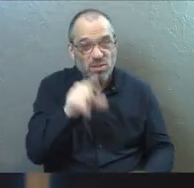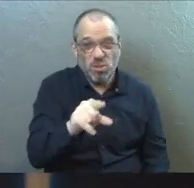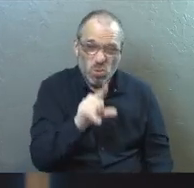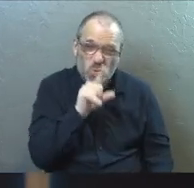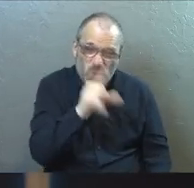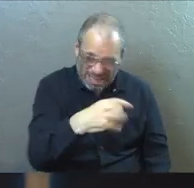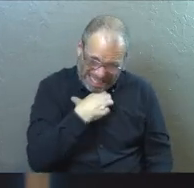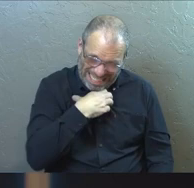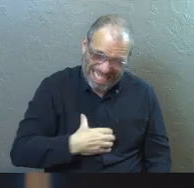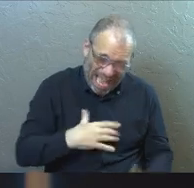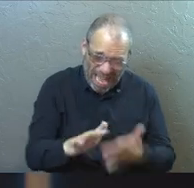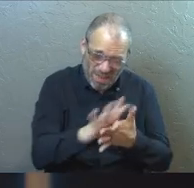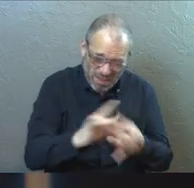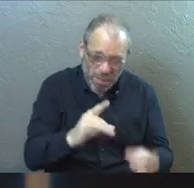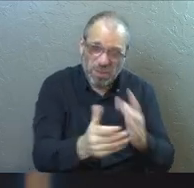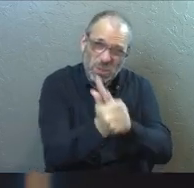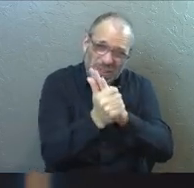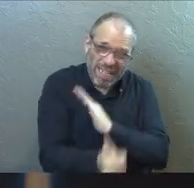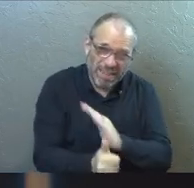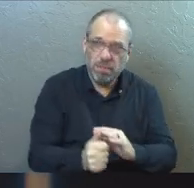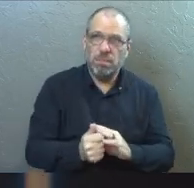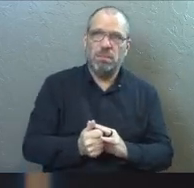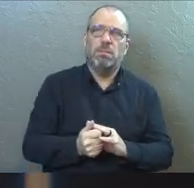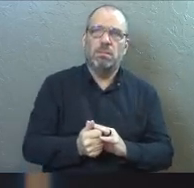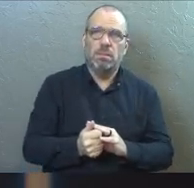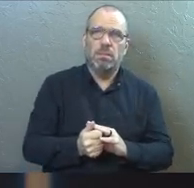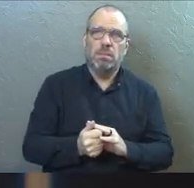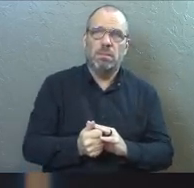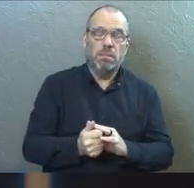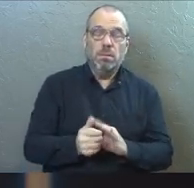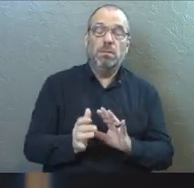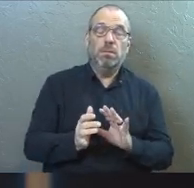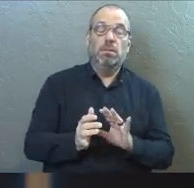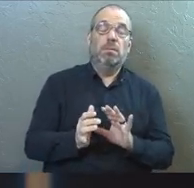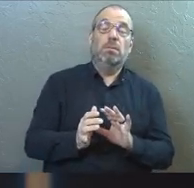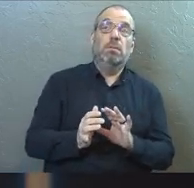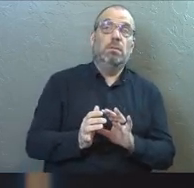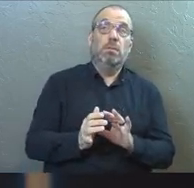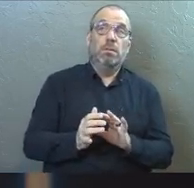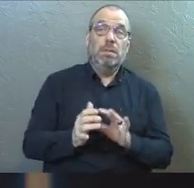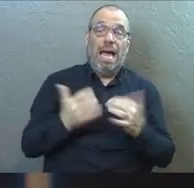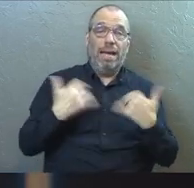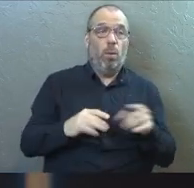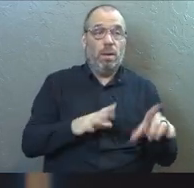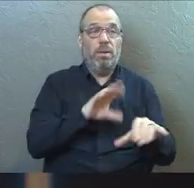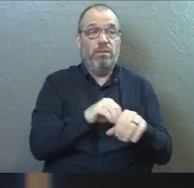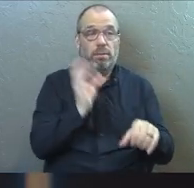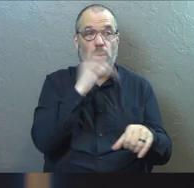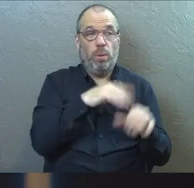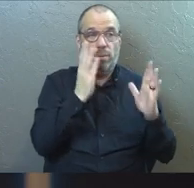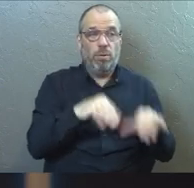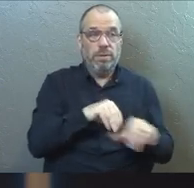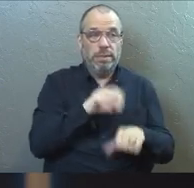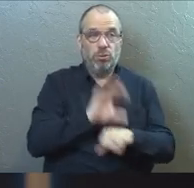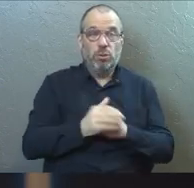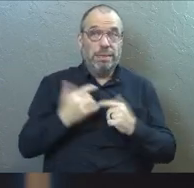do you eagerly desire the spiritual gifts? And then I started to tremble, right? I don't want to be that weird person in church.